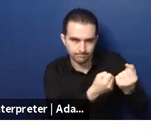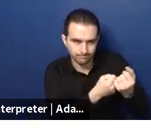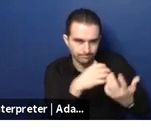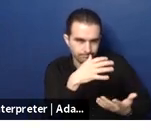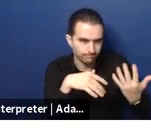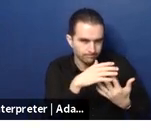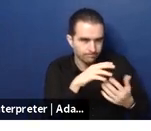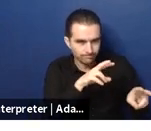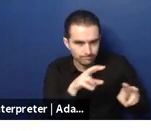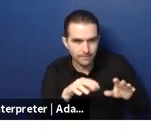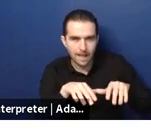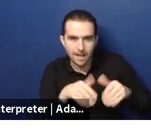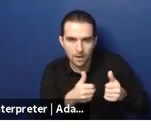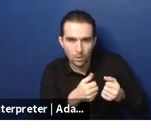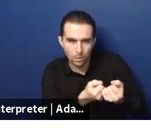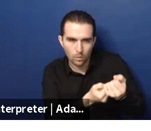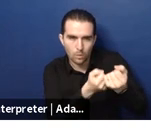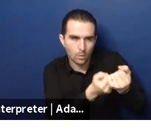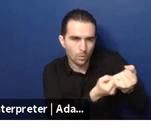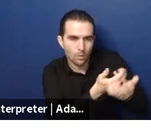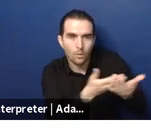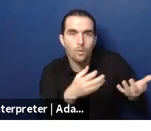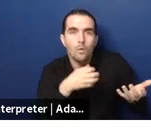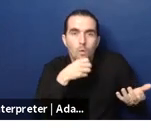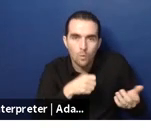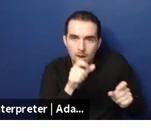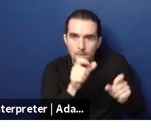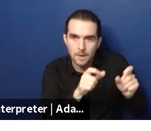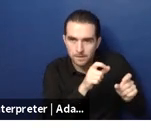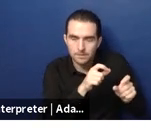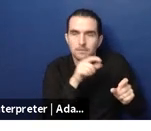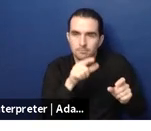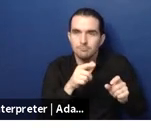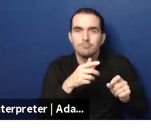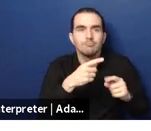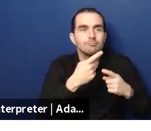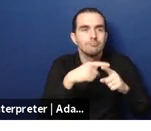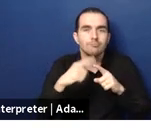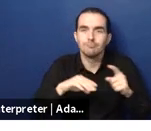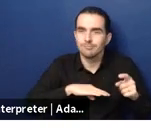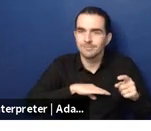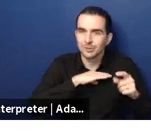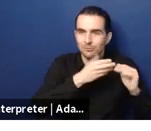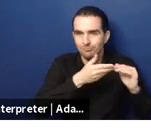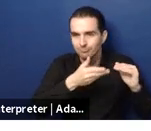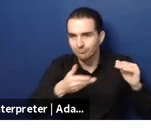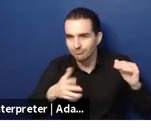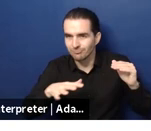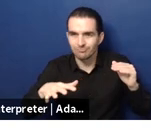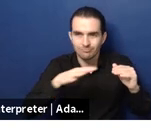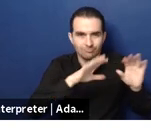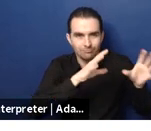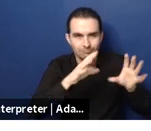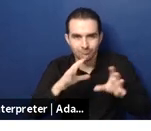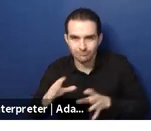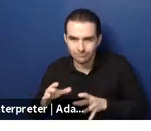a grant a micro credit uh micro um a grant for micro credit of which they then earn some money and the resources